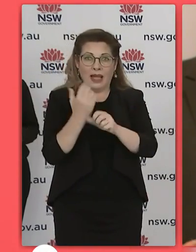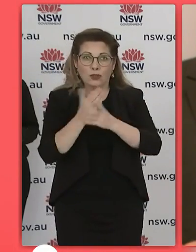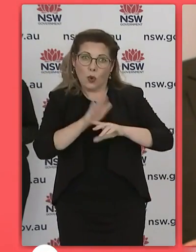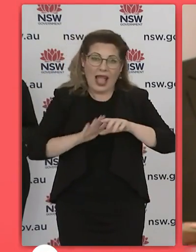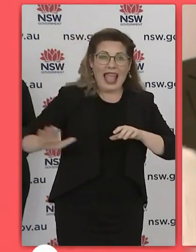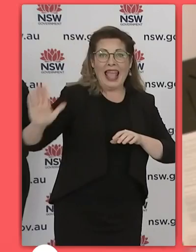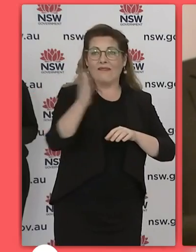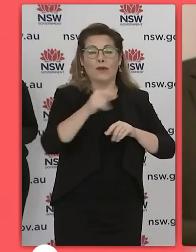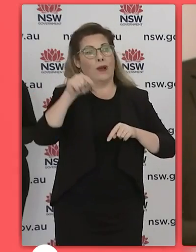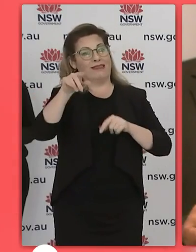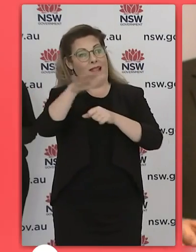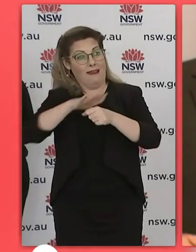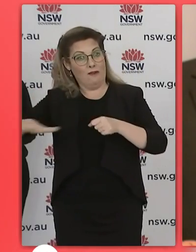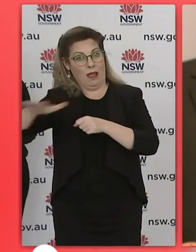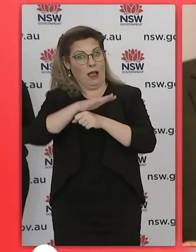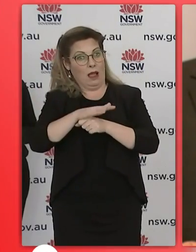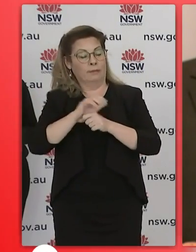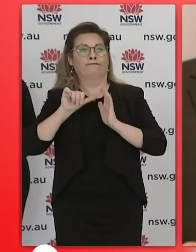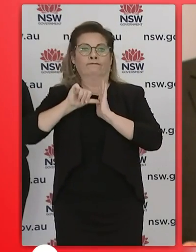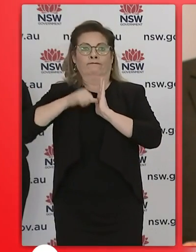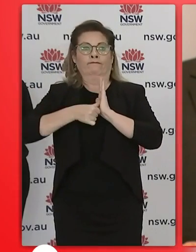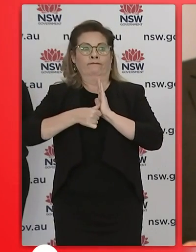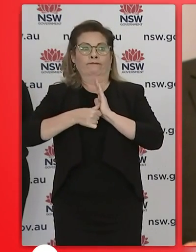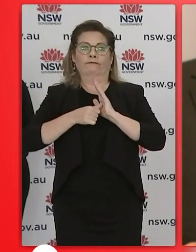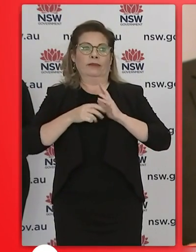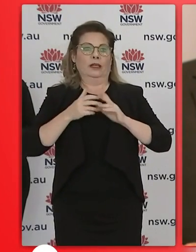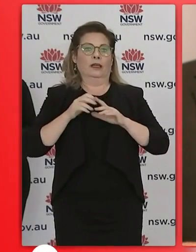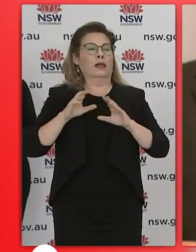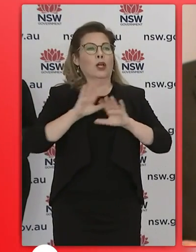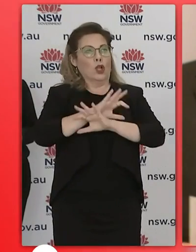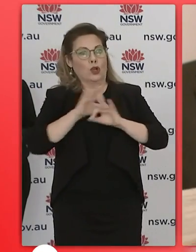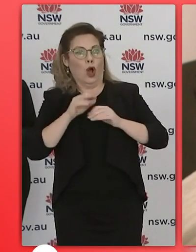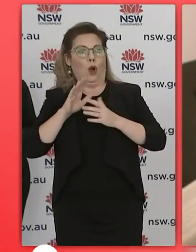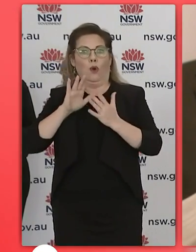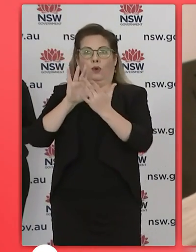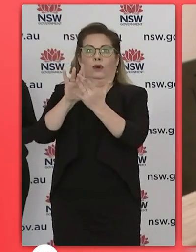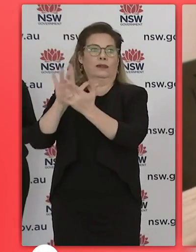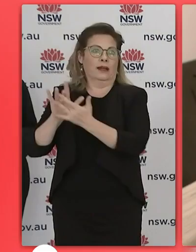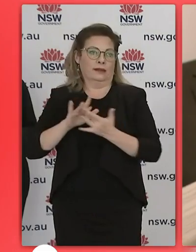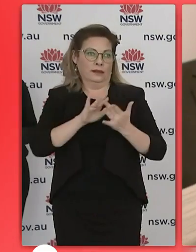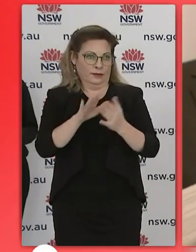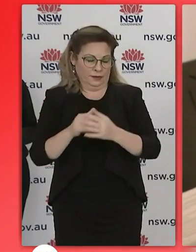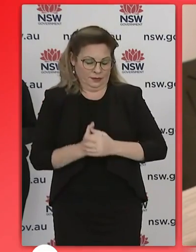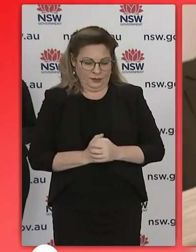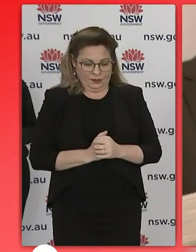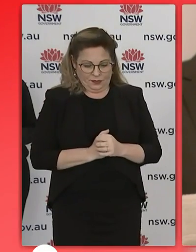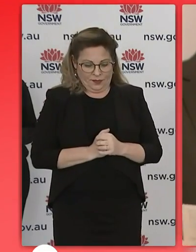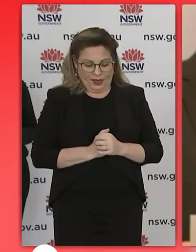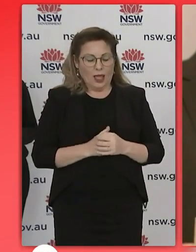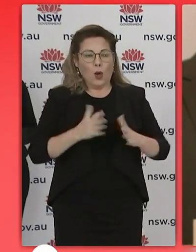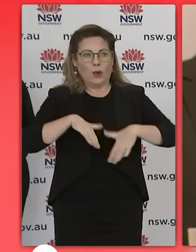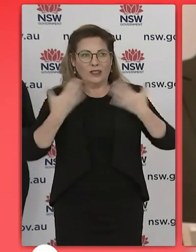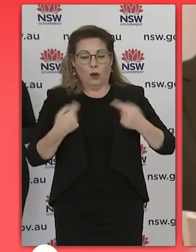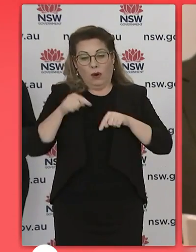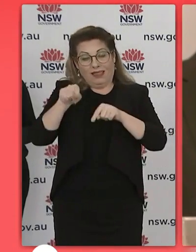and we have to make sure that happens because we don't want to see these case numbers continue to grow into the next few weeks